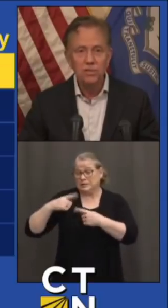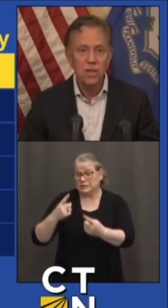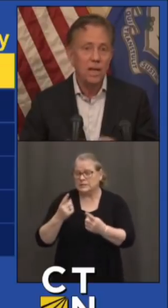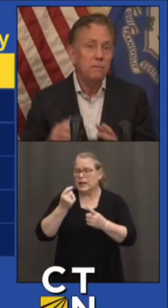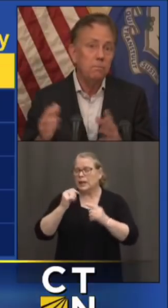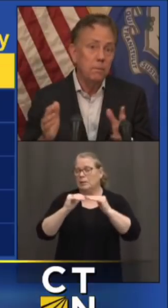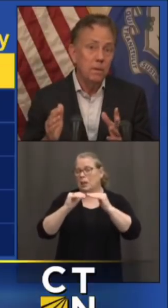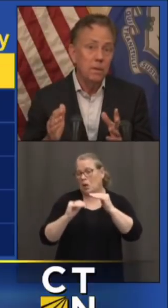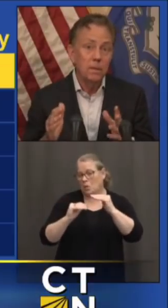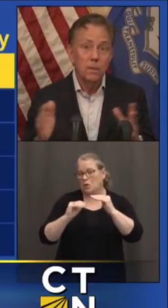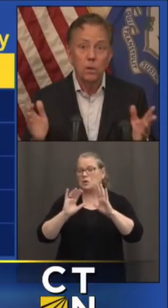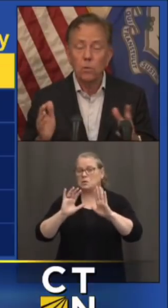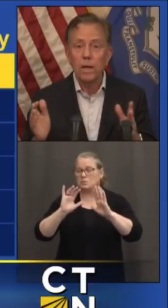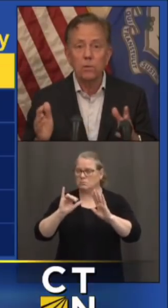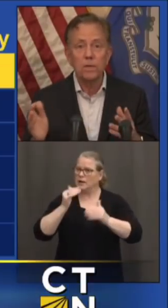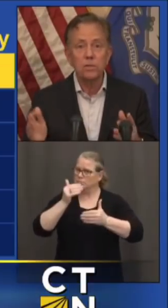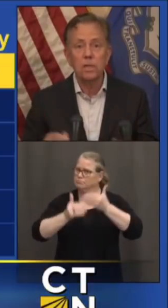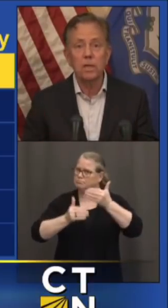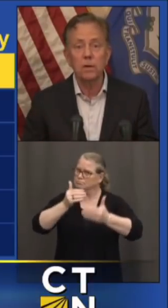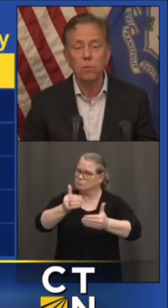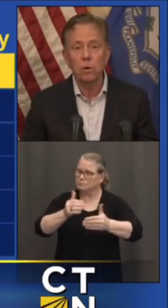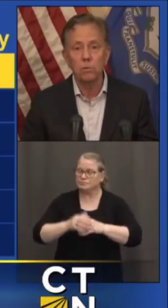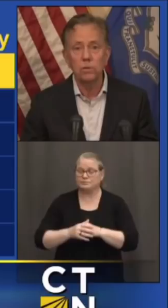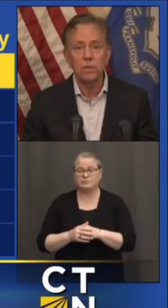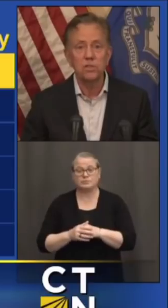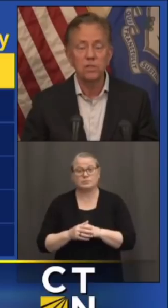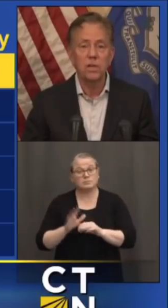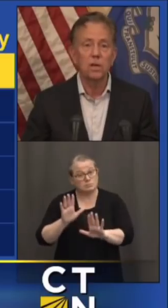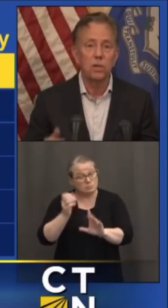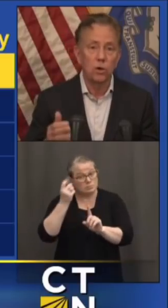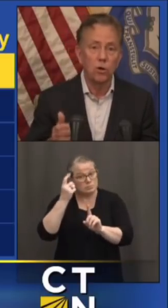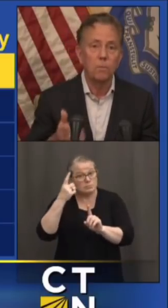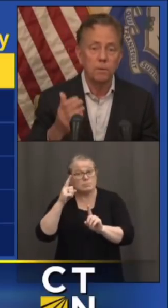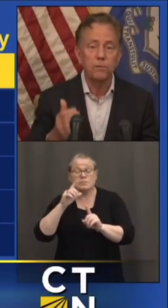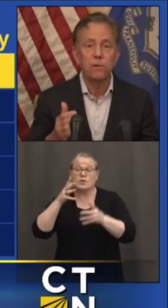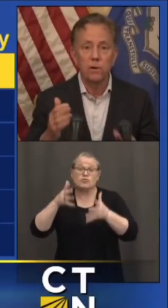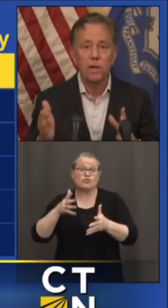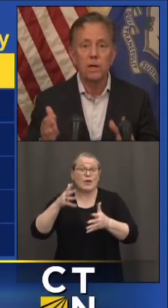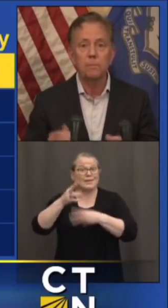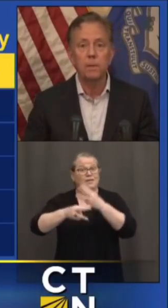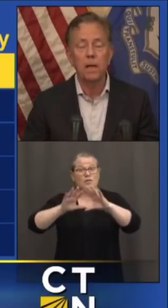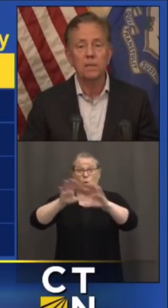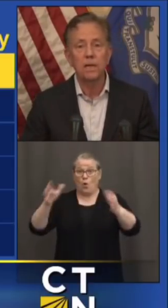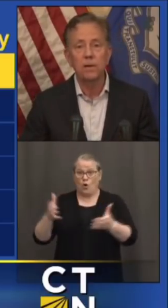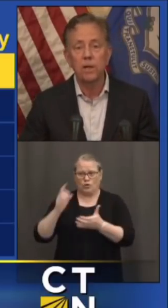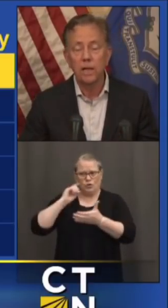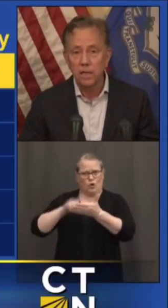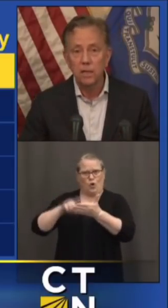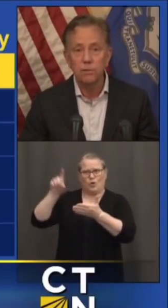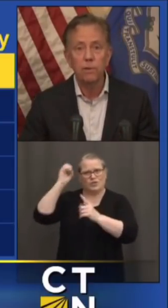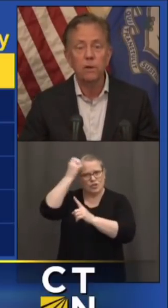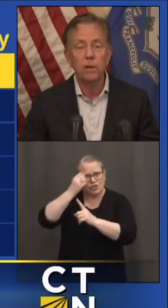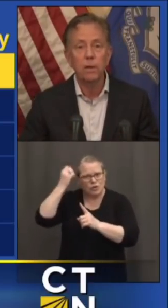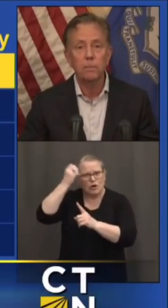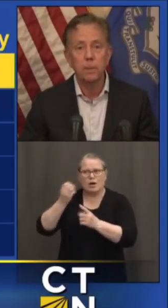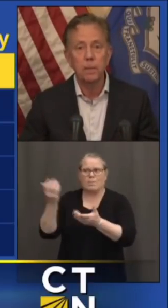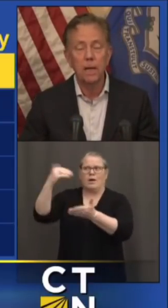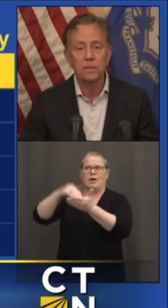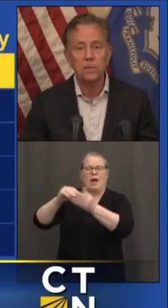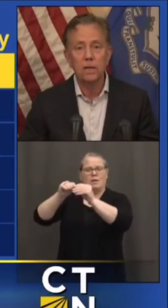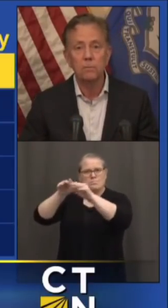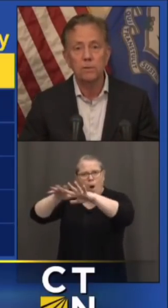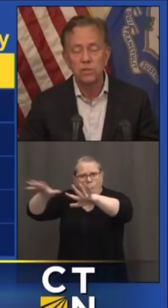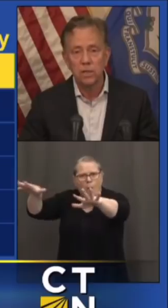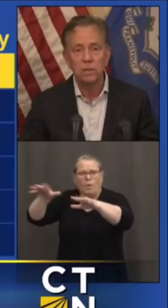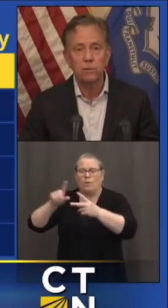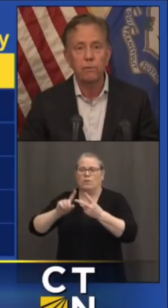That said, look around the rest of the world. You can see Europe is flaring up in lockdown. India is flaring up in